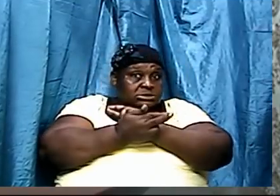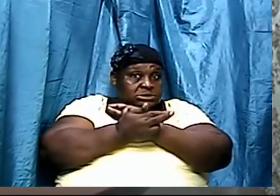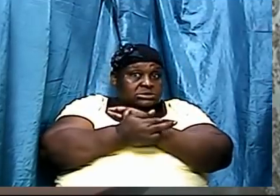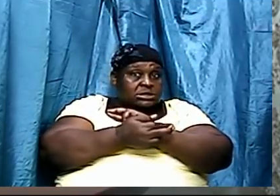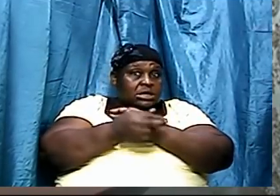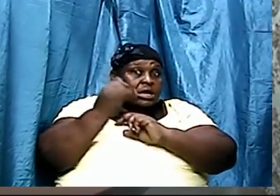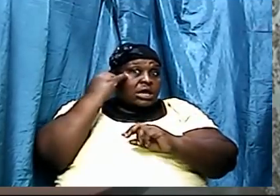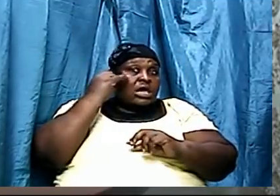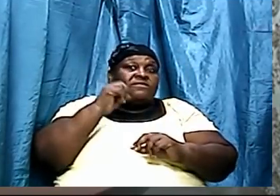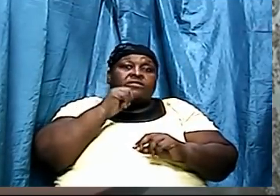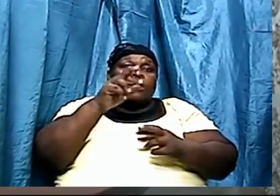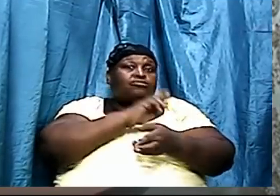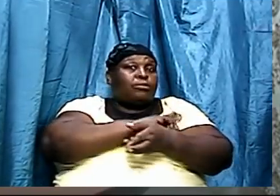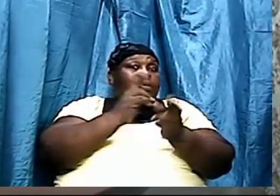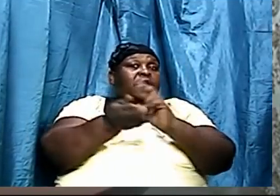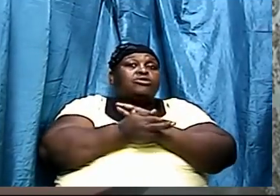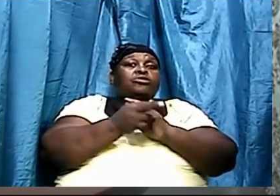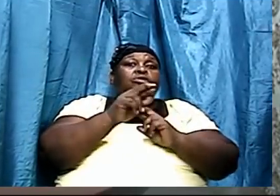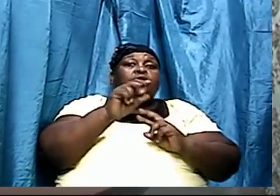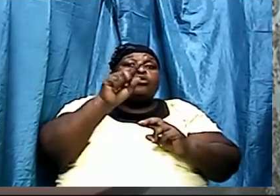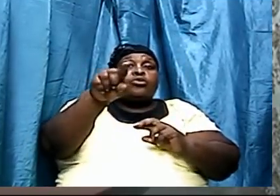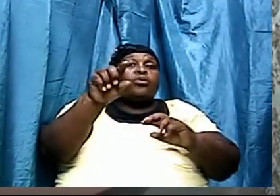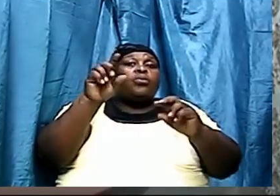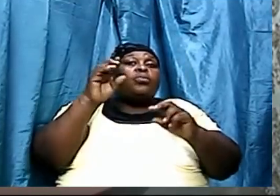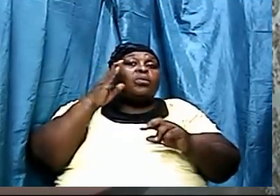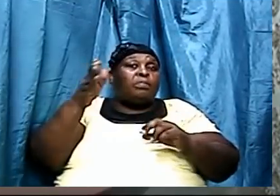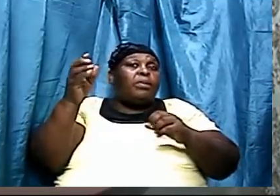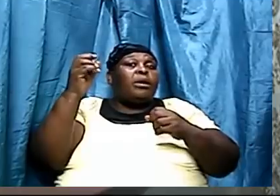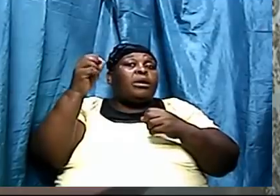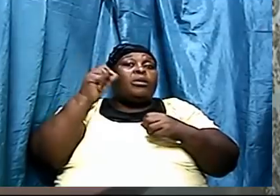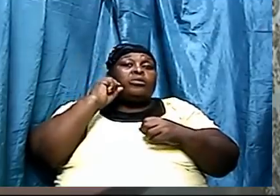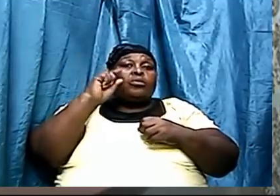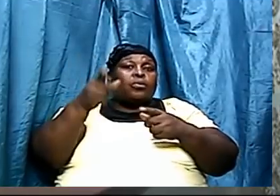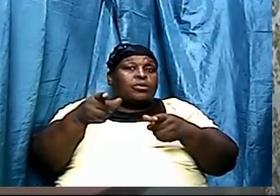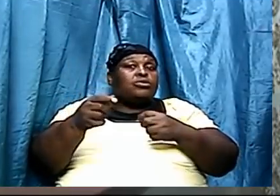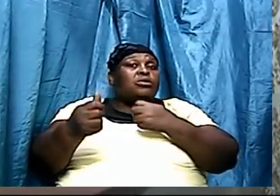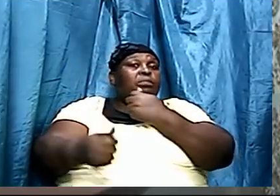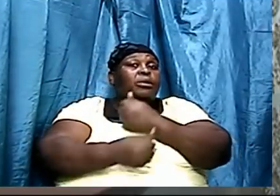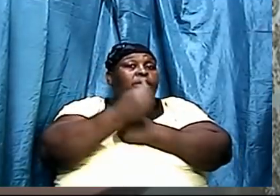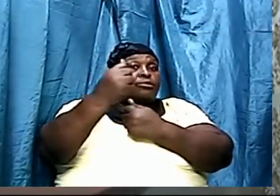the word of God say must live account to what he has prescribed